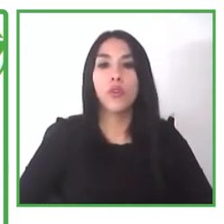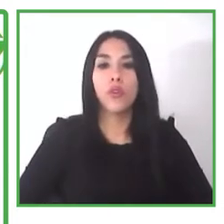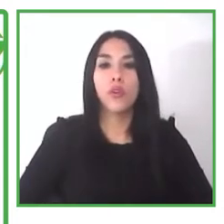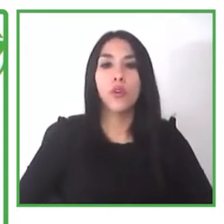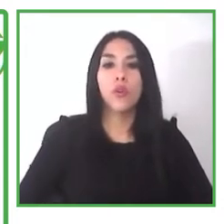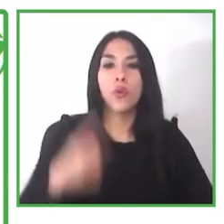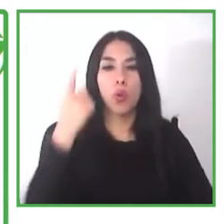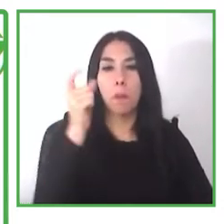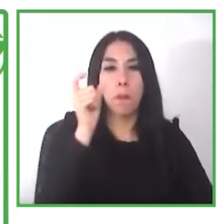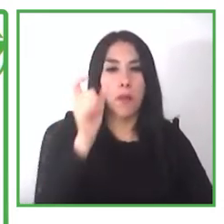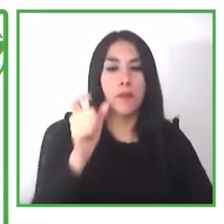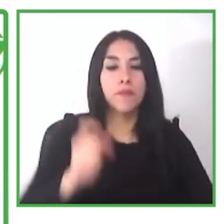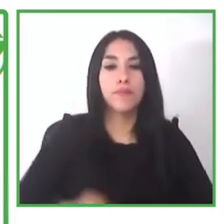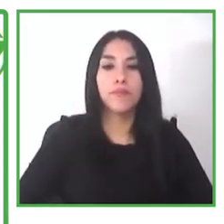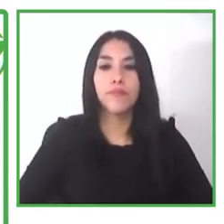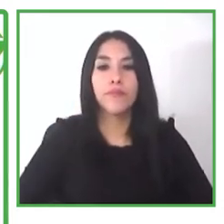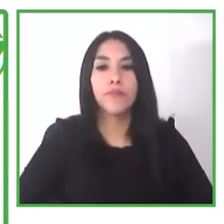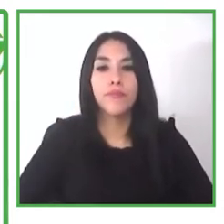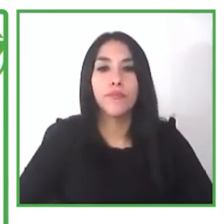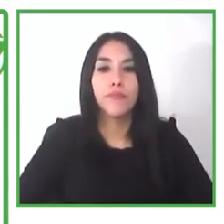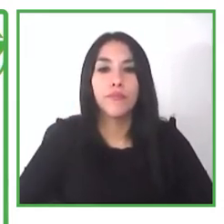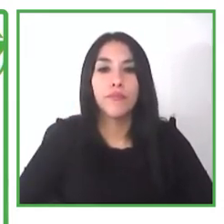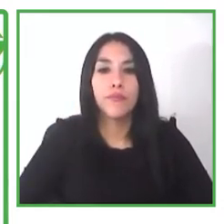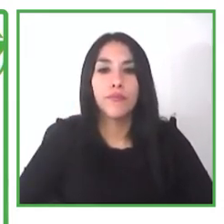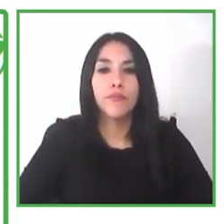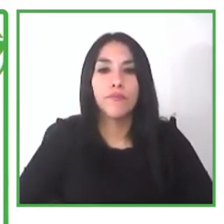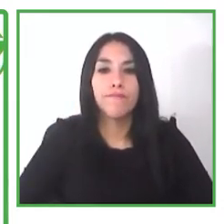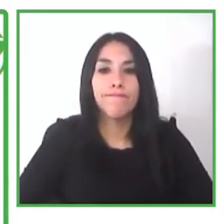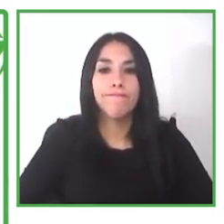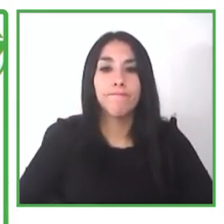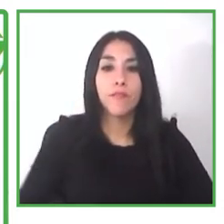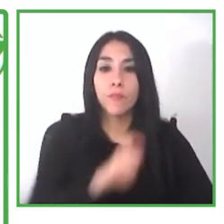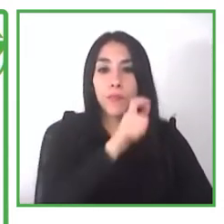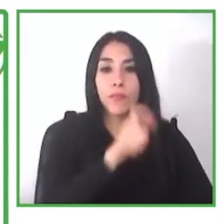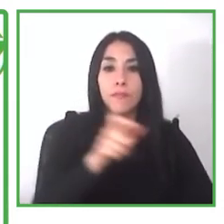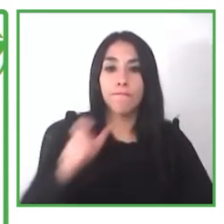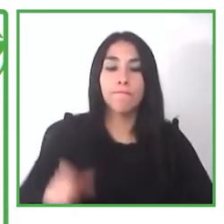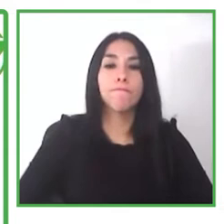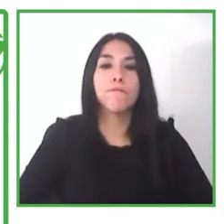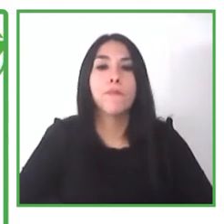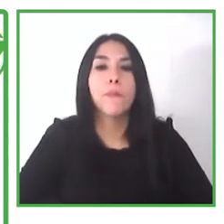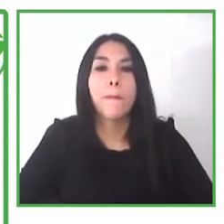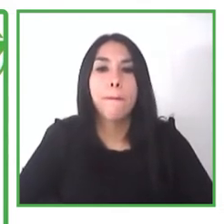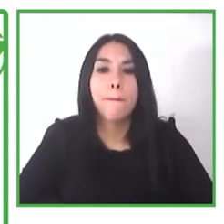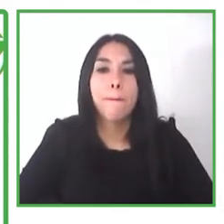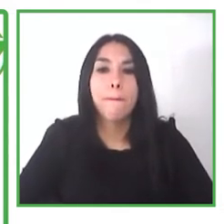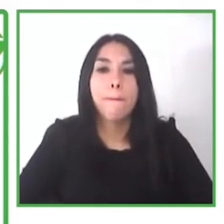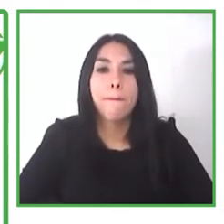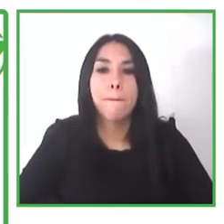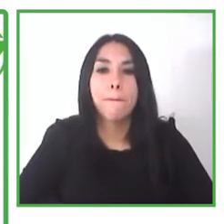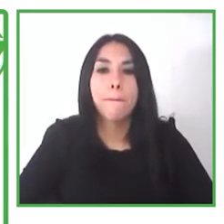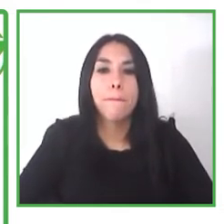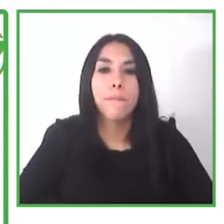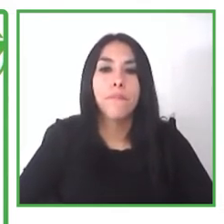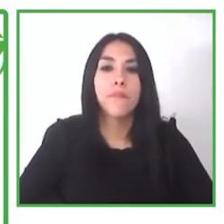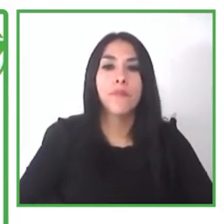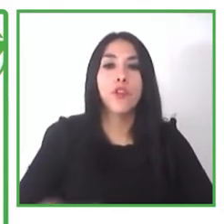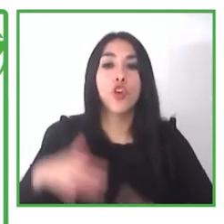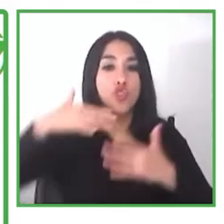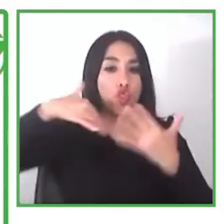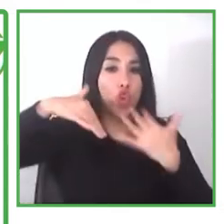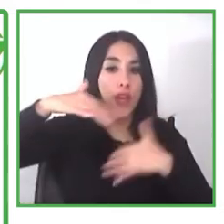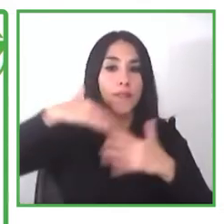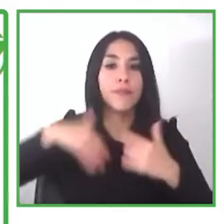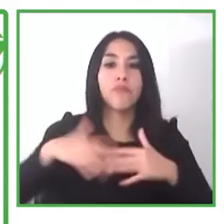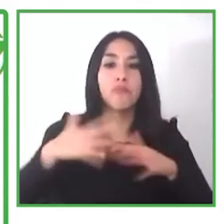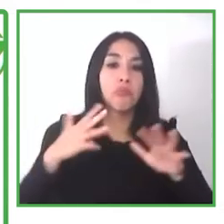planning was not yet uh like in in our context at least it wasn't in colombia but